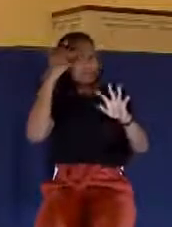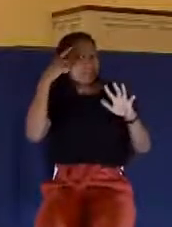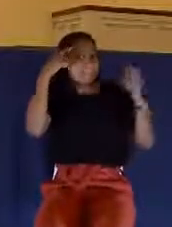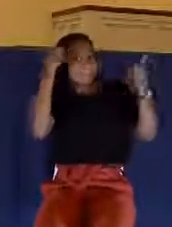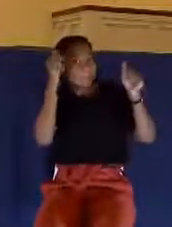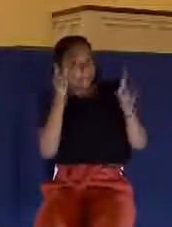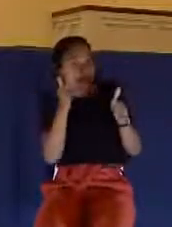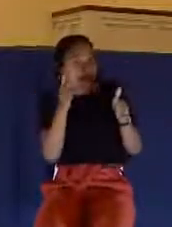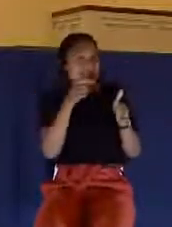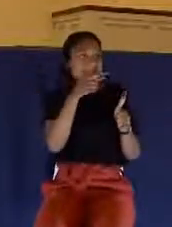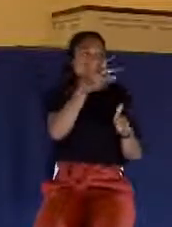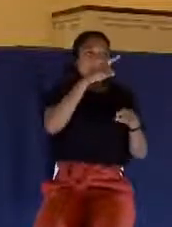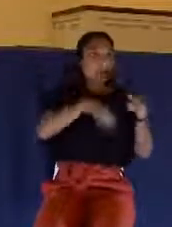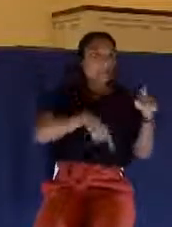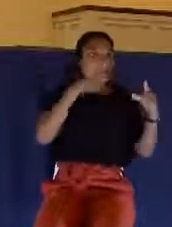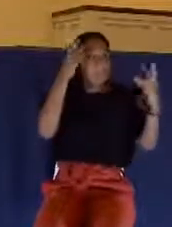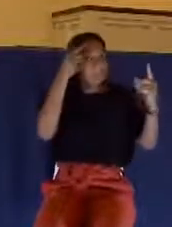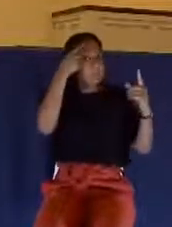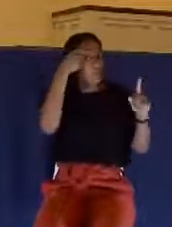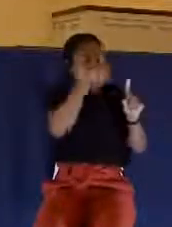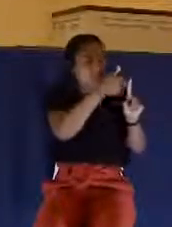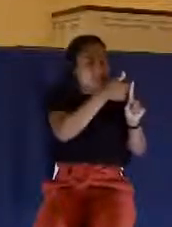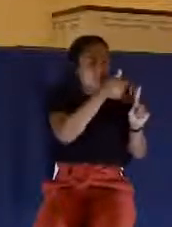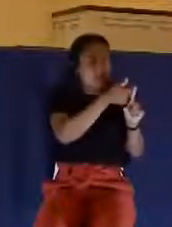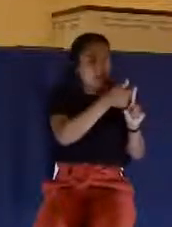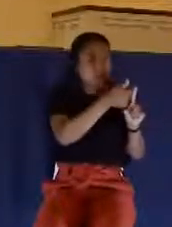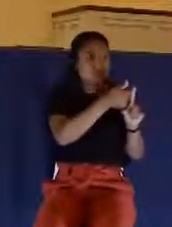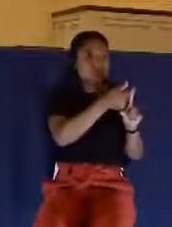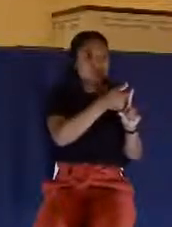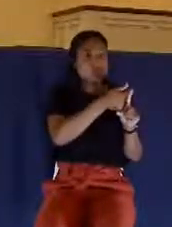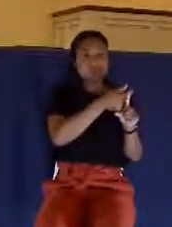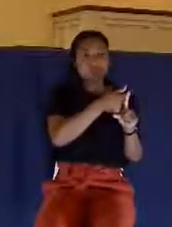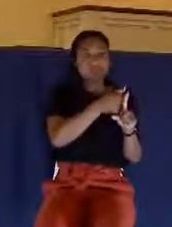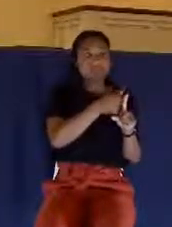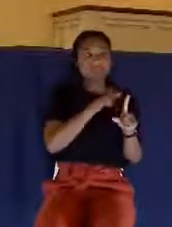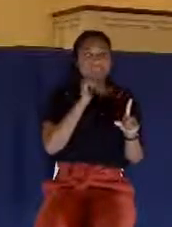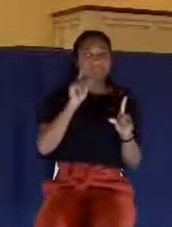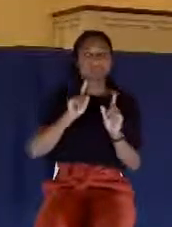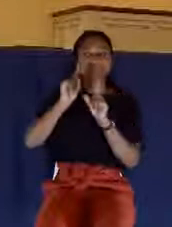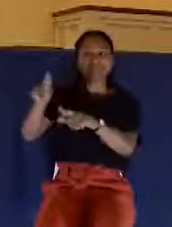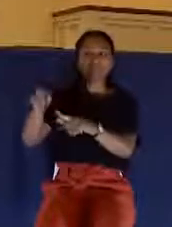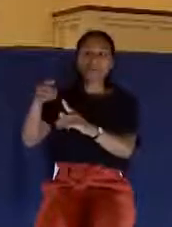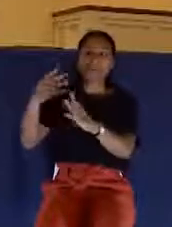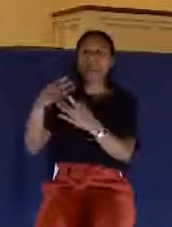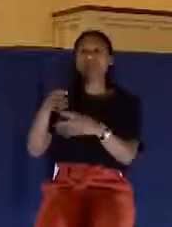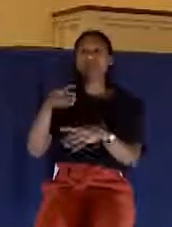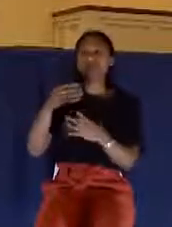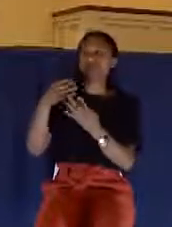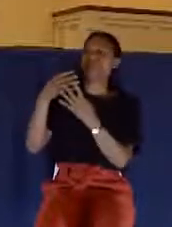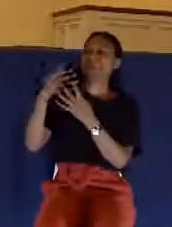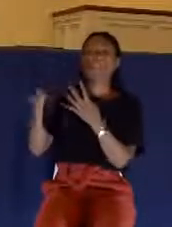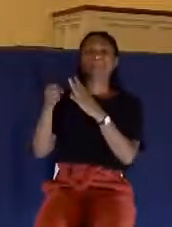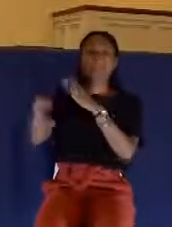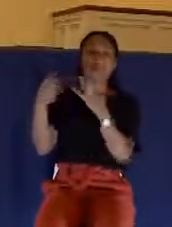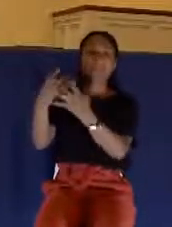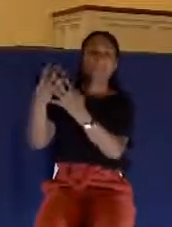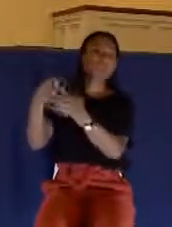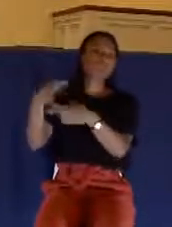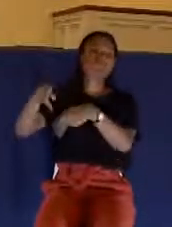And this man was out of prison before the next mayor's term would have been completed, just a few months in jail.